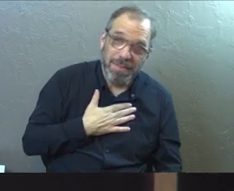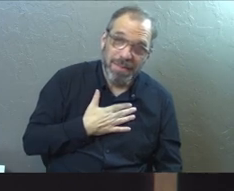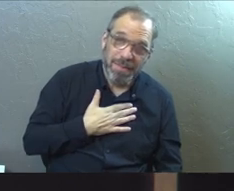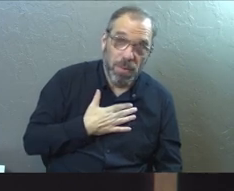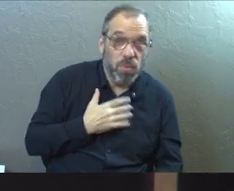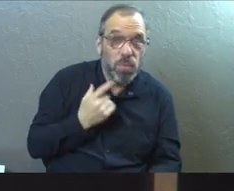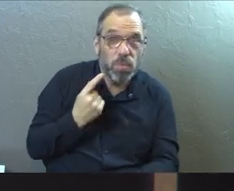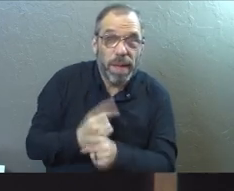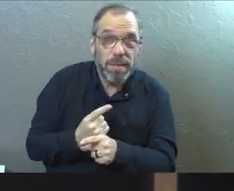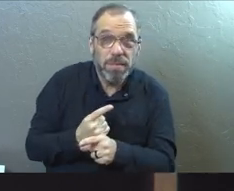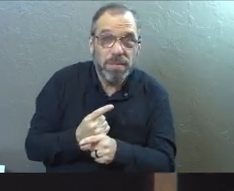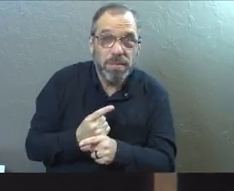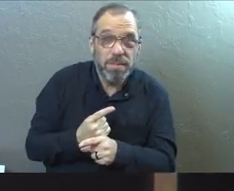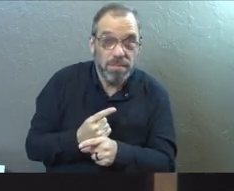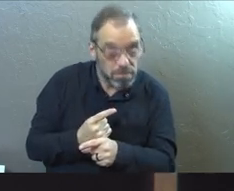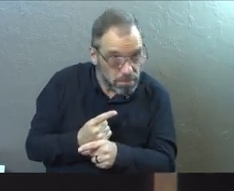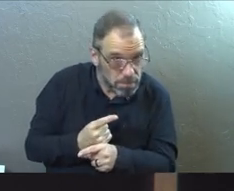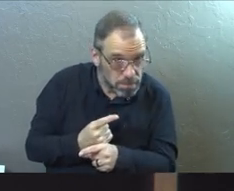Right?